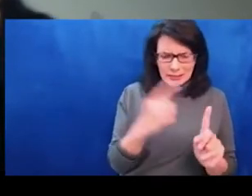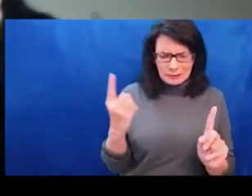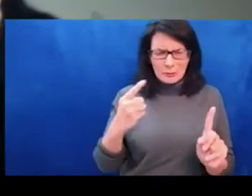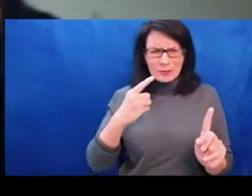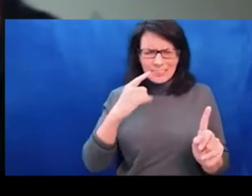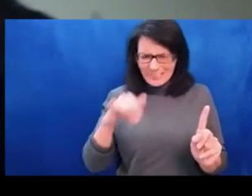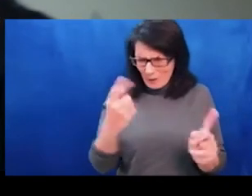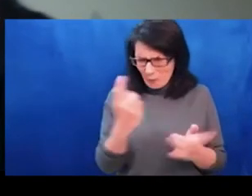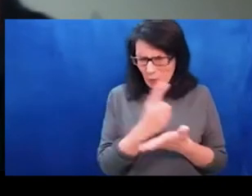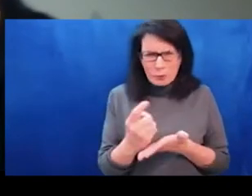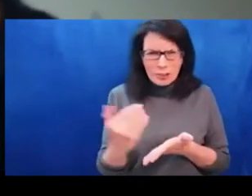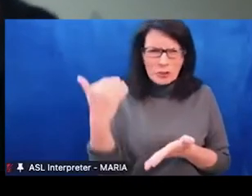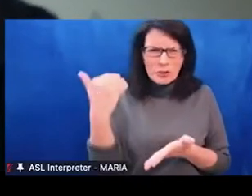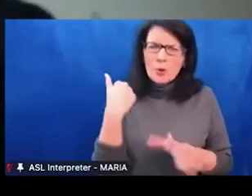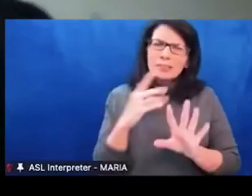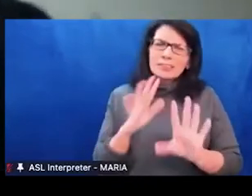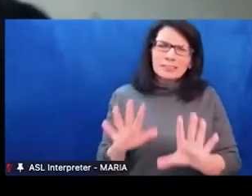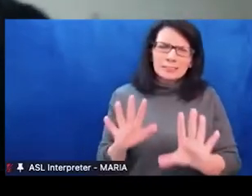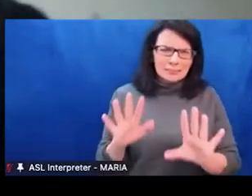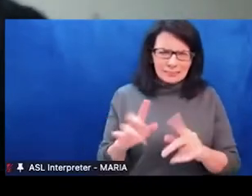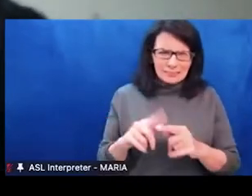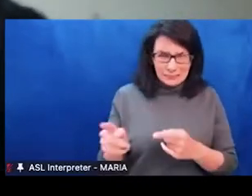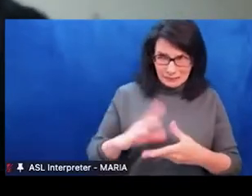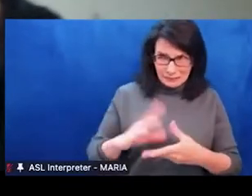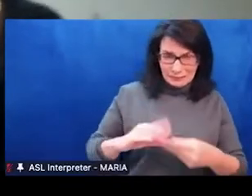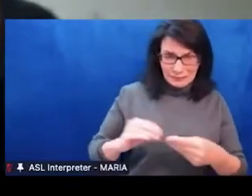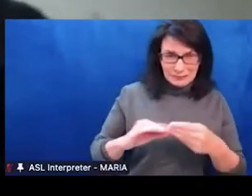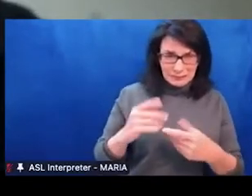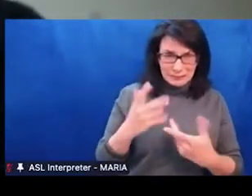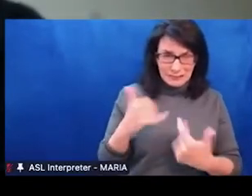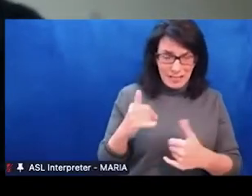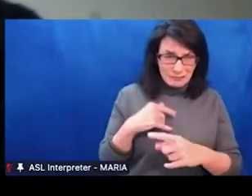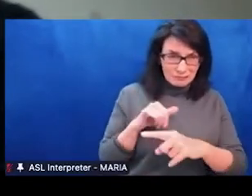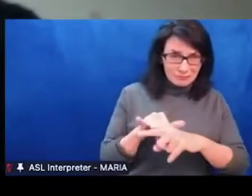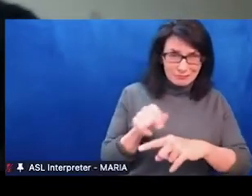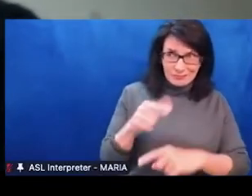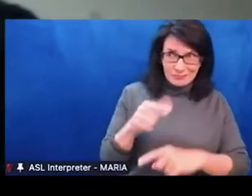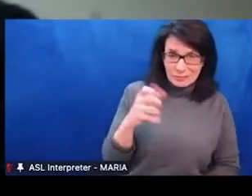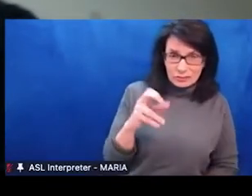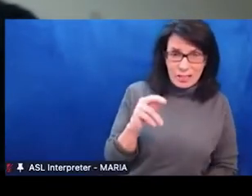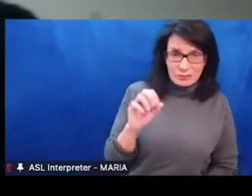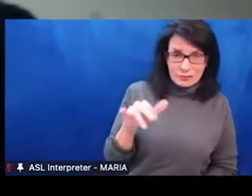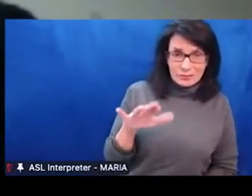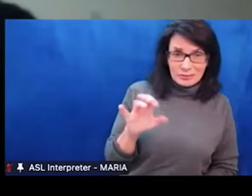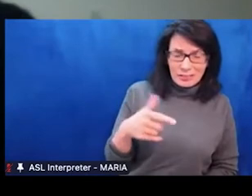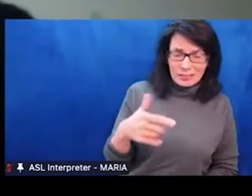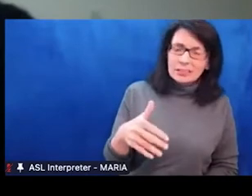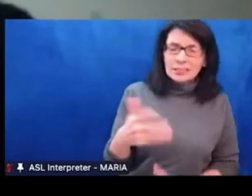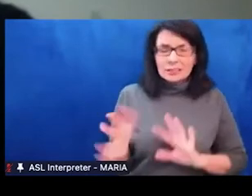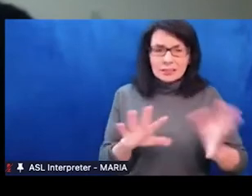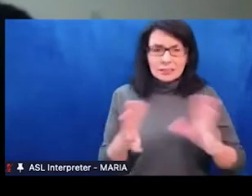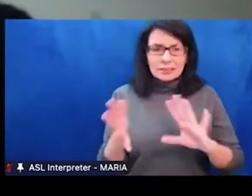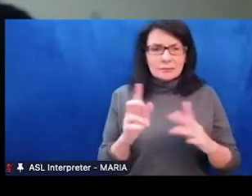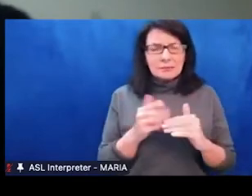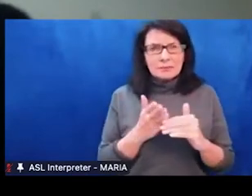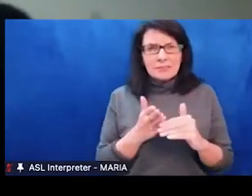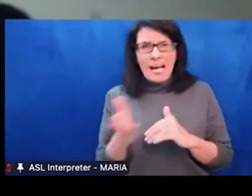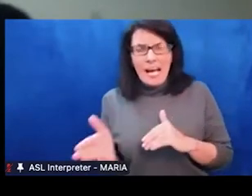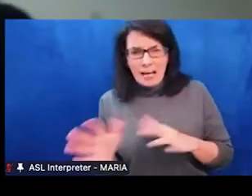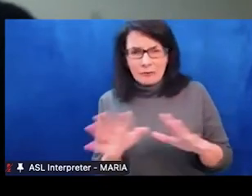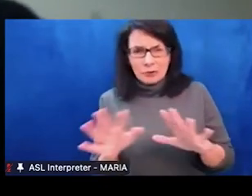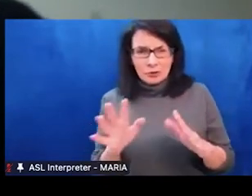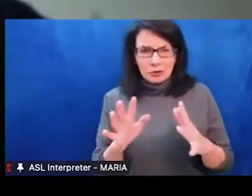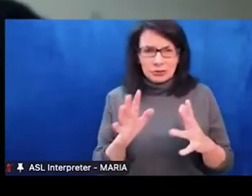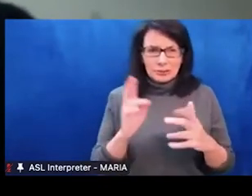in part because very openly calls a glory to Ukraine and death to our